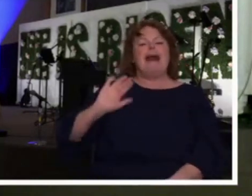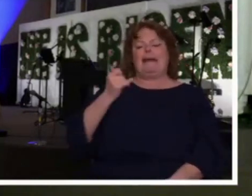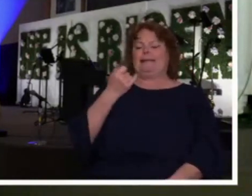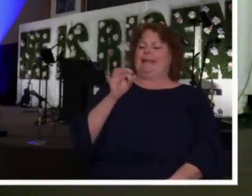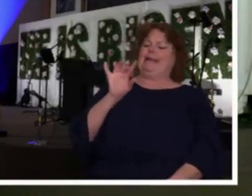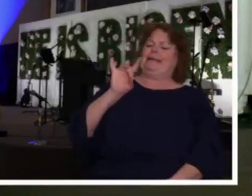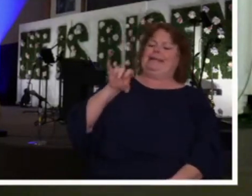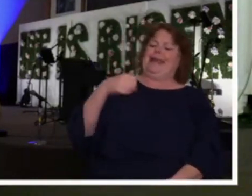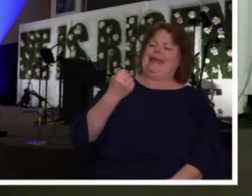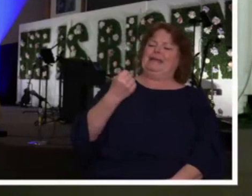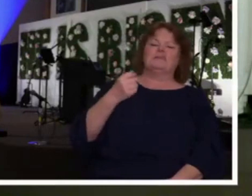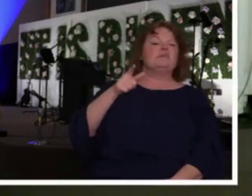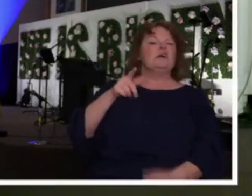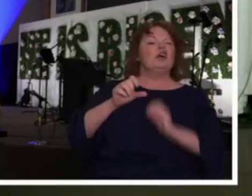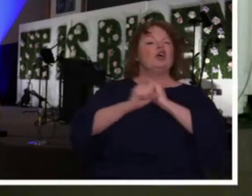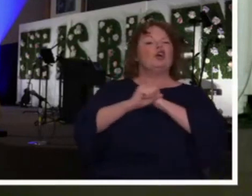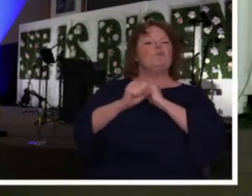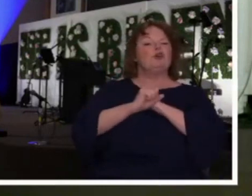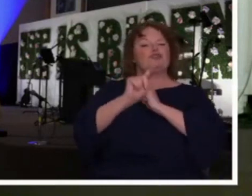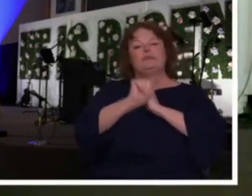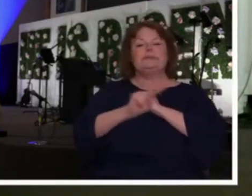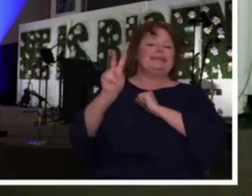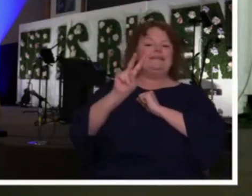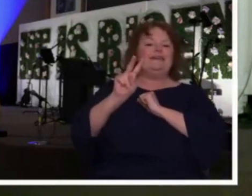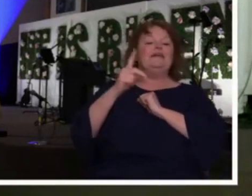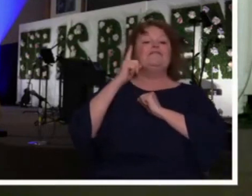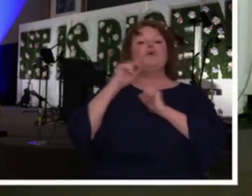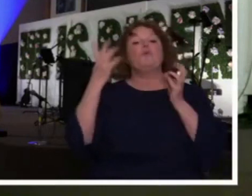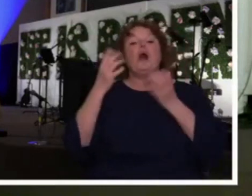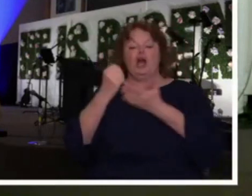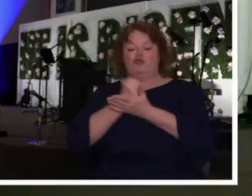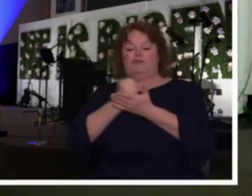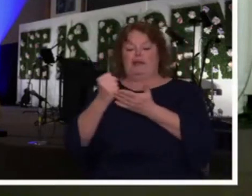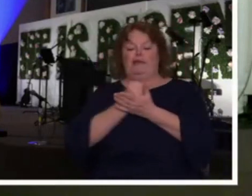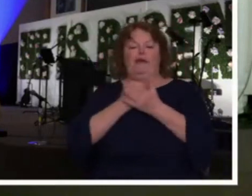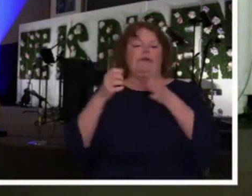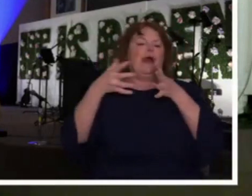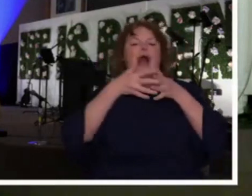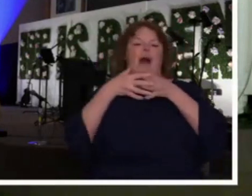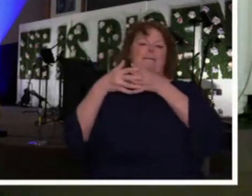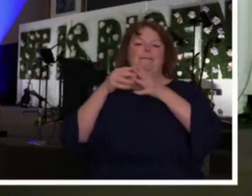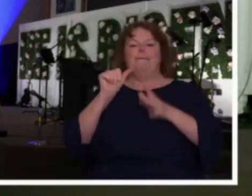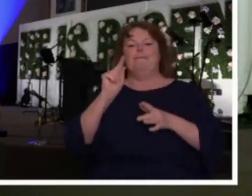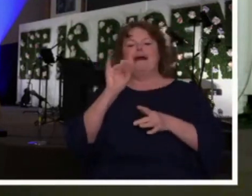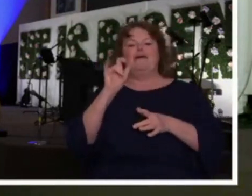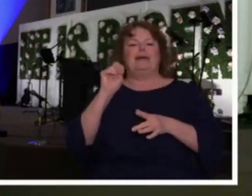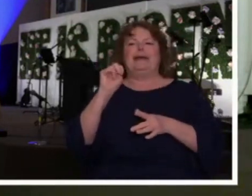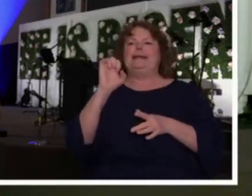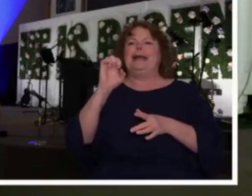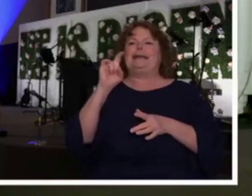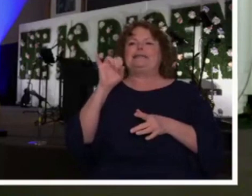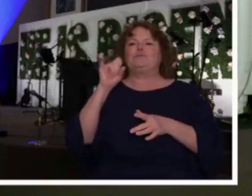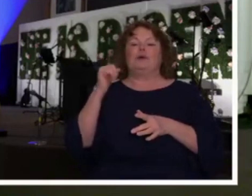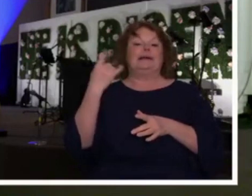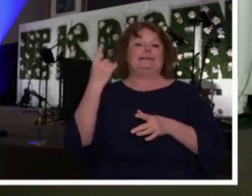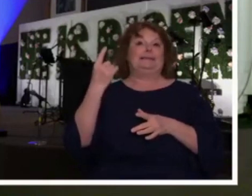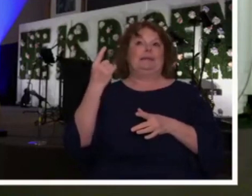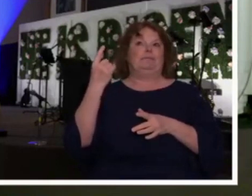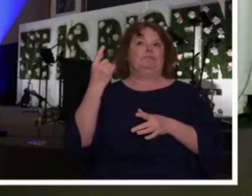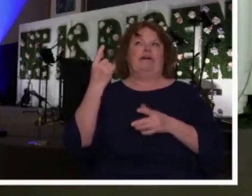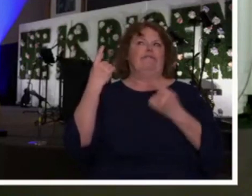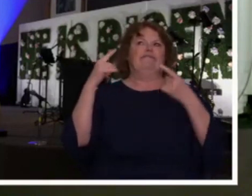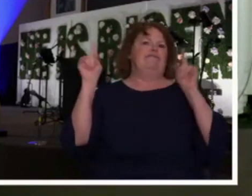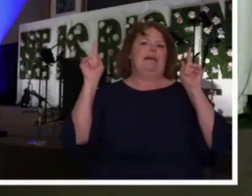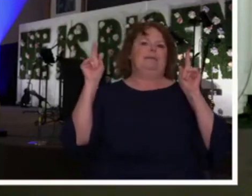a commercial by the American Express card that introduced a statement that became something that was rather famous. I think it was Carl Molden that was originally